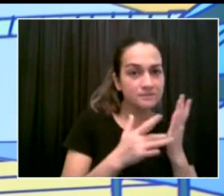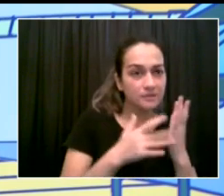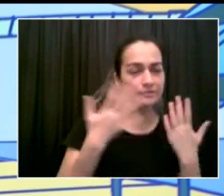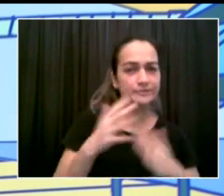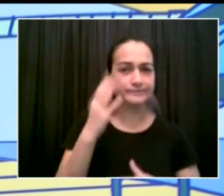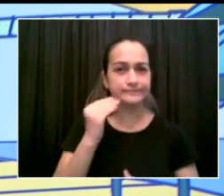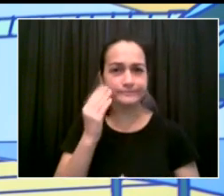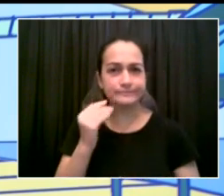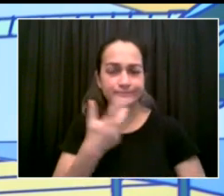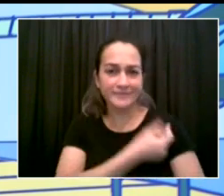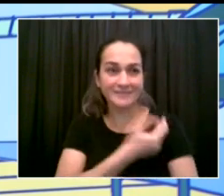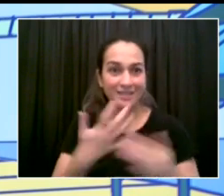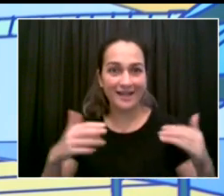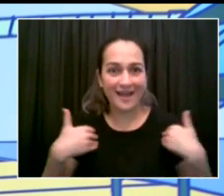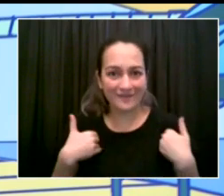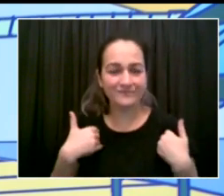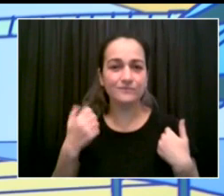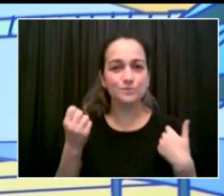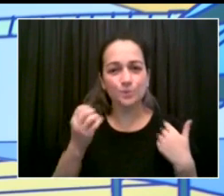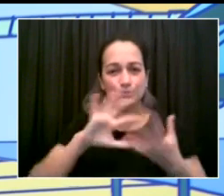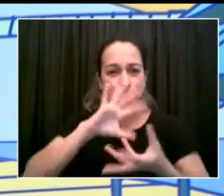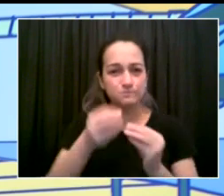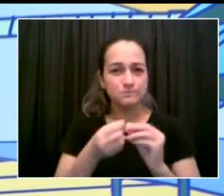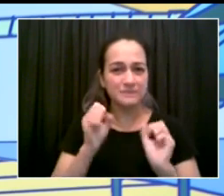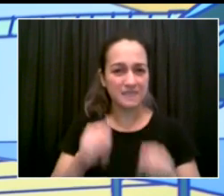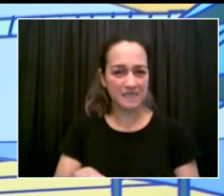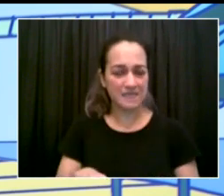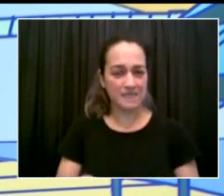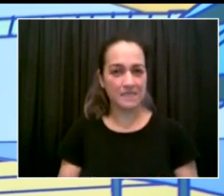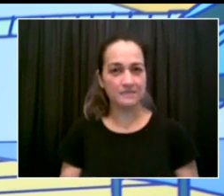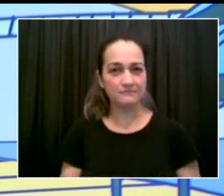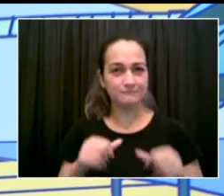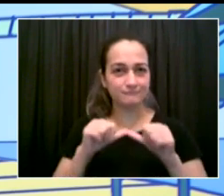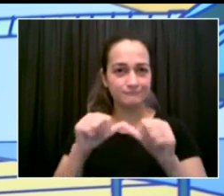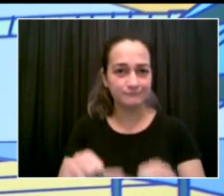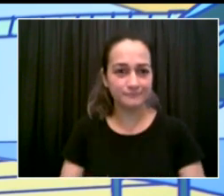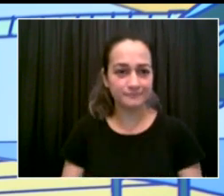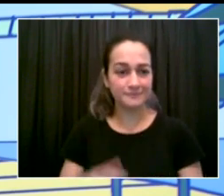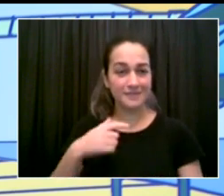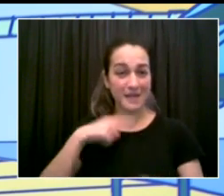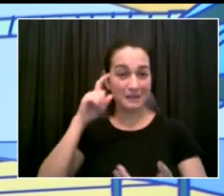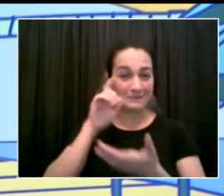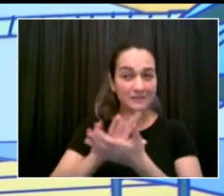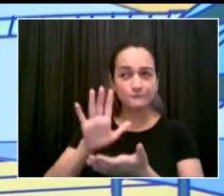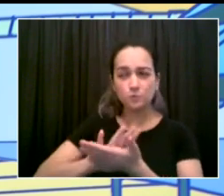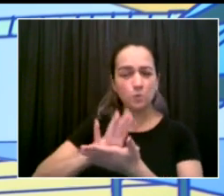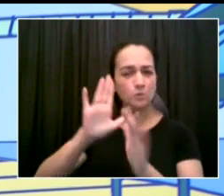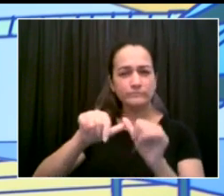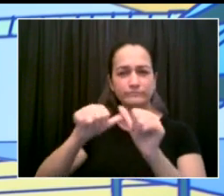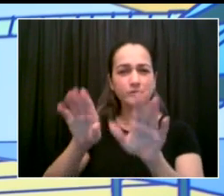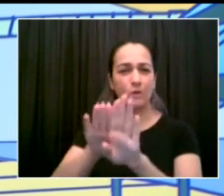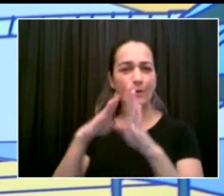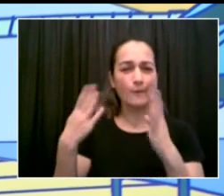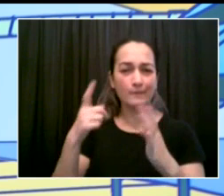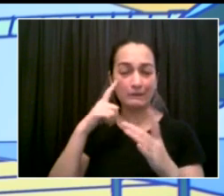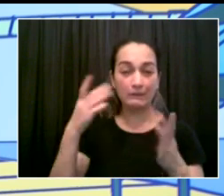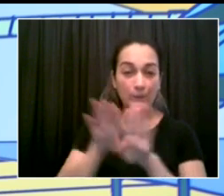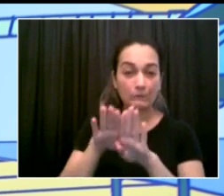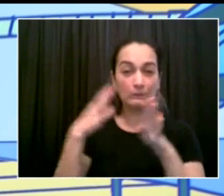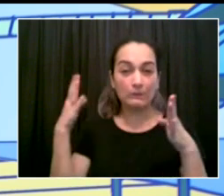So I think you'll see many cases where kids don't experience school building closures and quarantining.